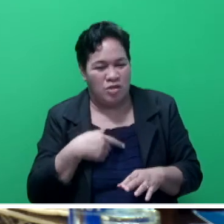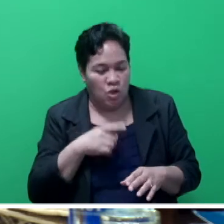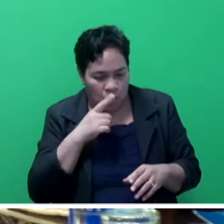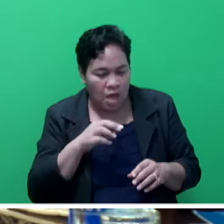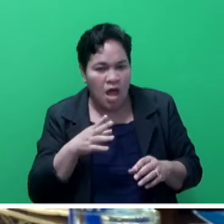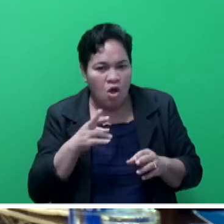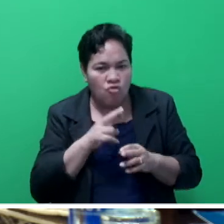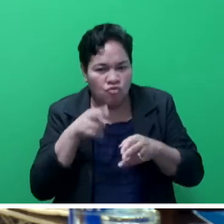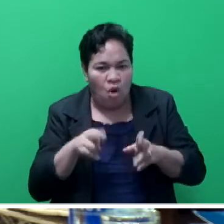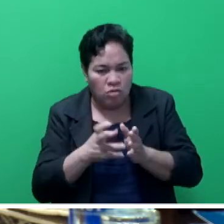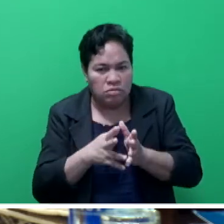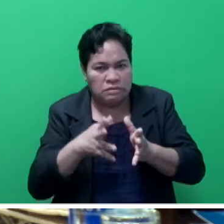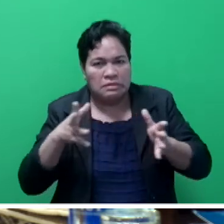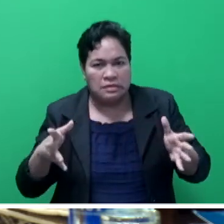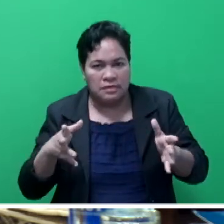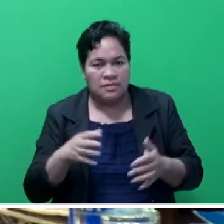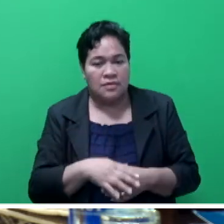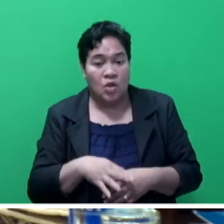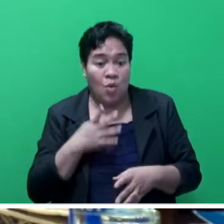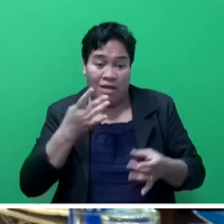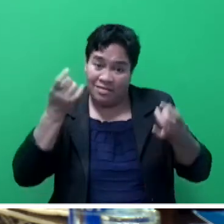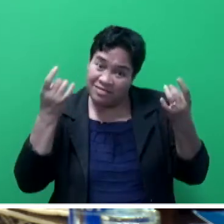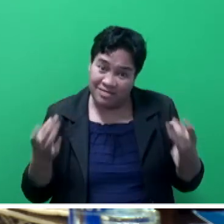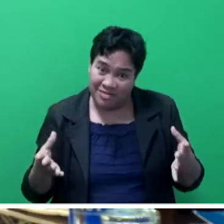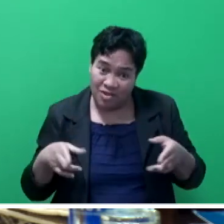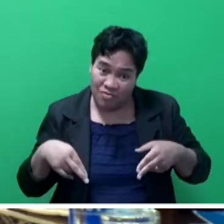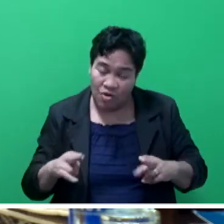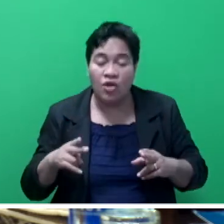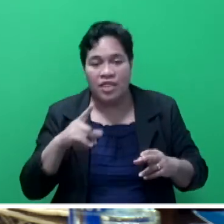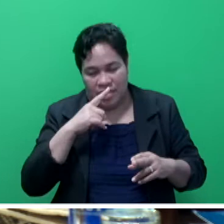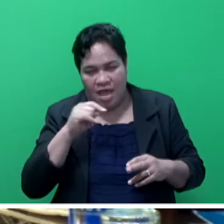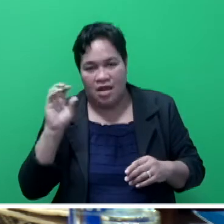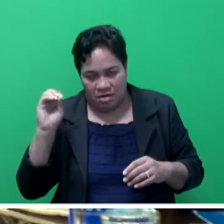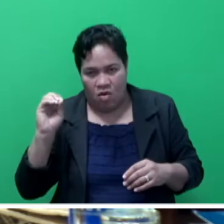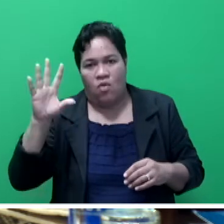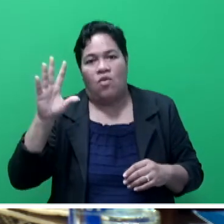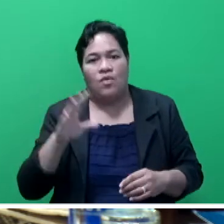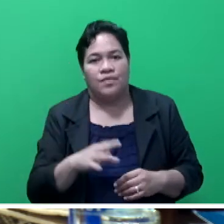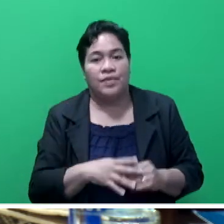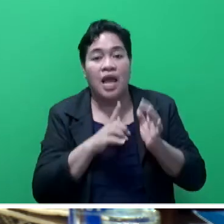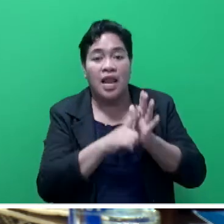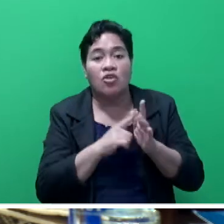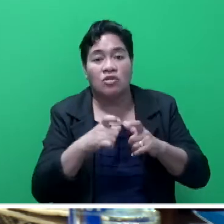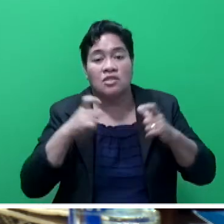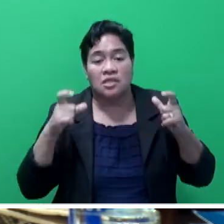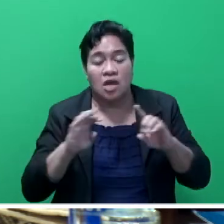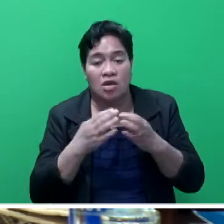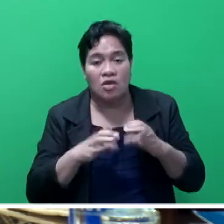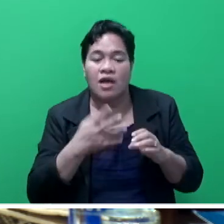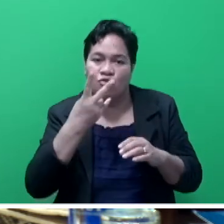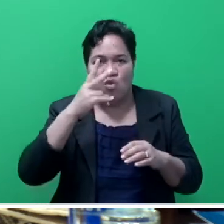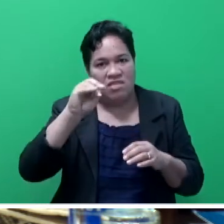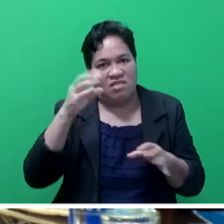extensions. This will be restored after the completion of road works. The Lotoka City Council has 20 CCTV